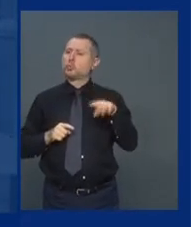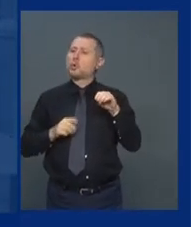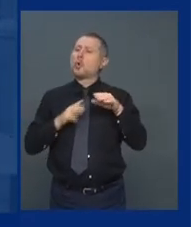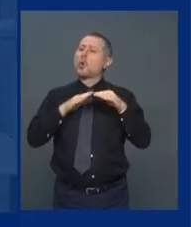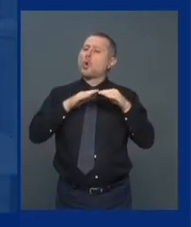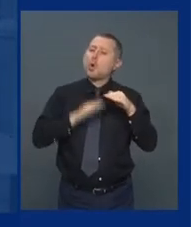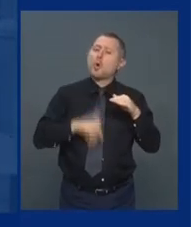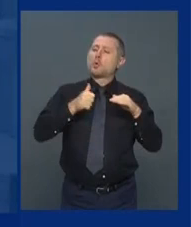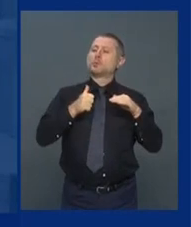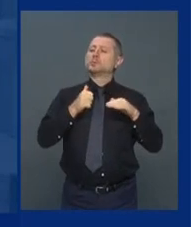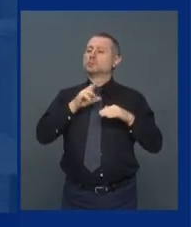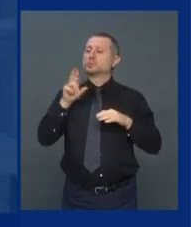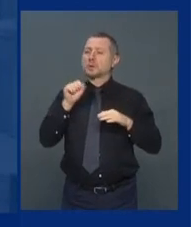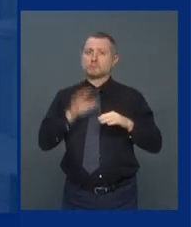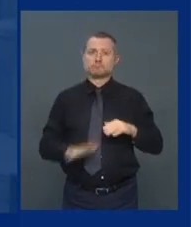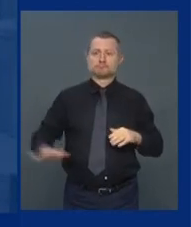right?